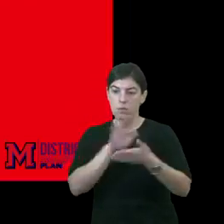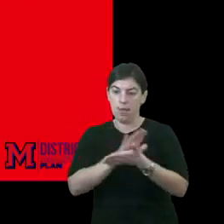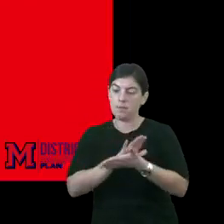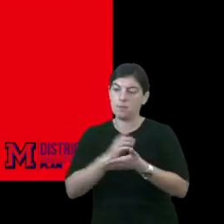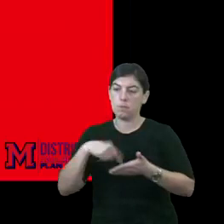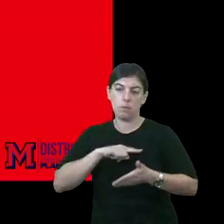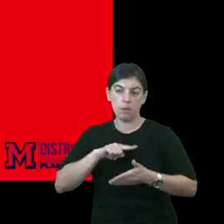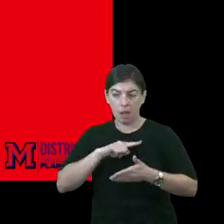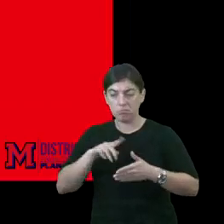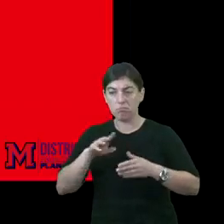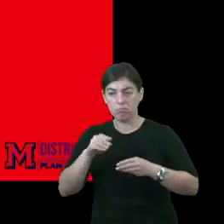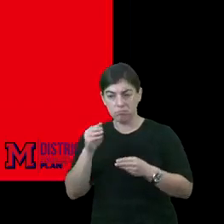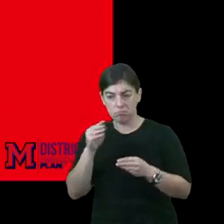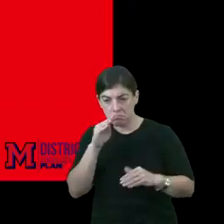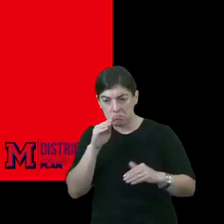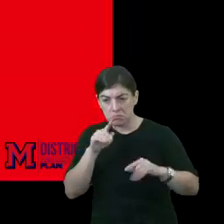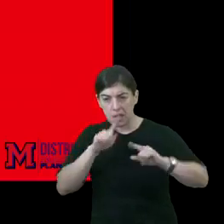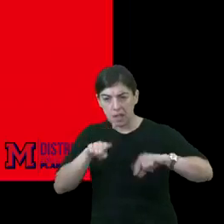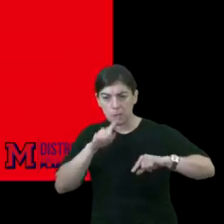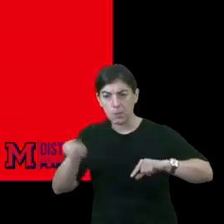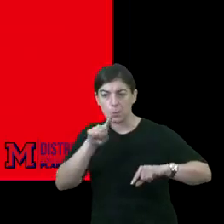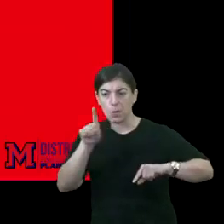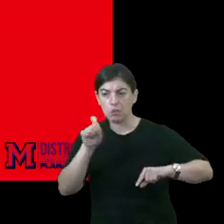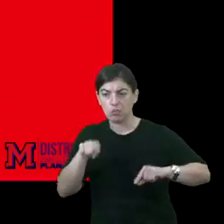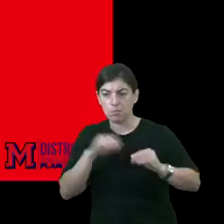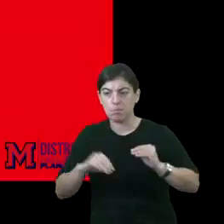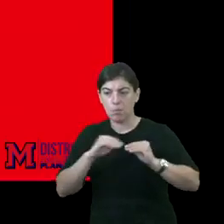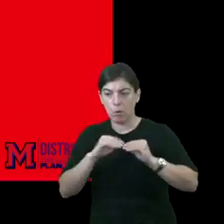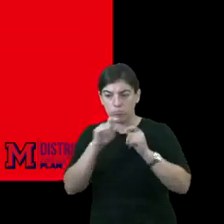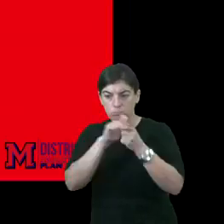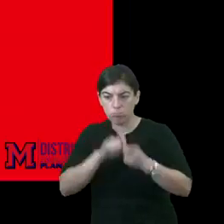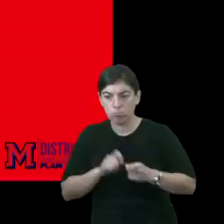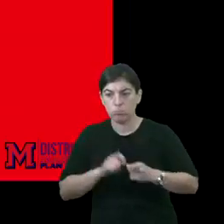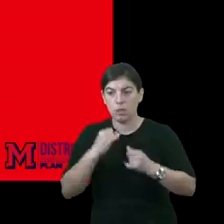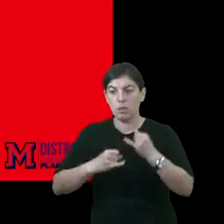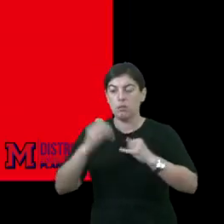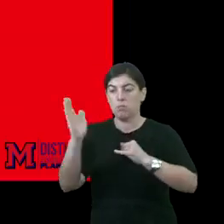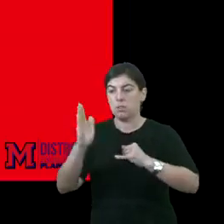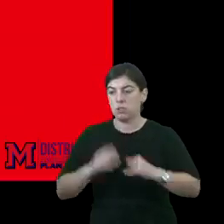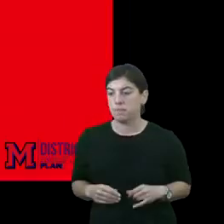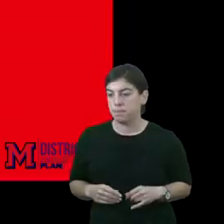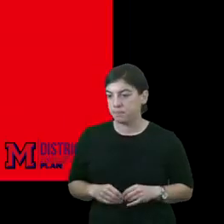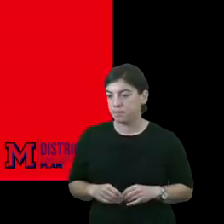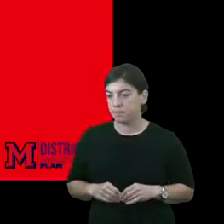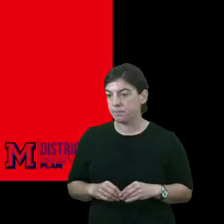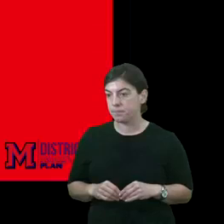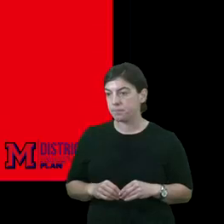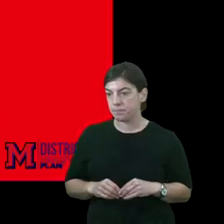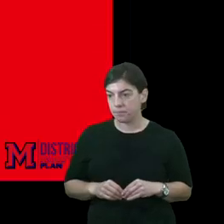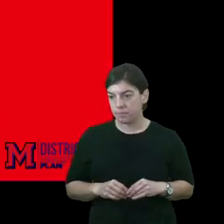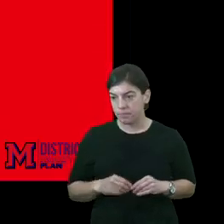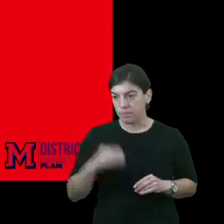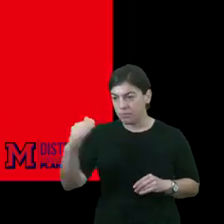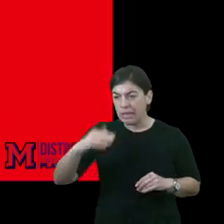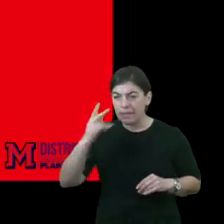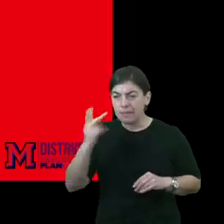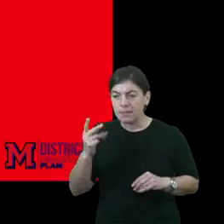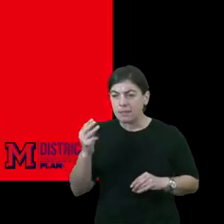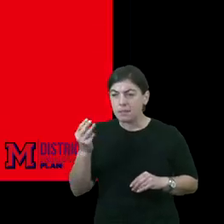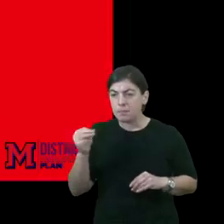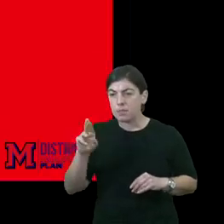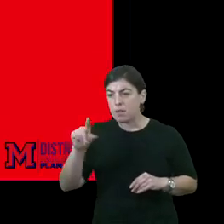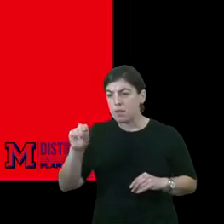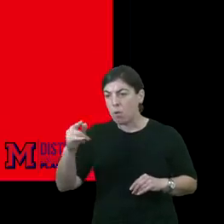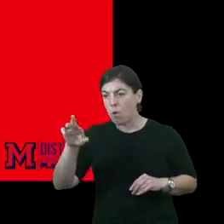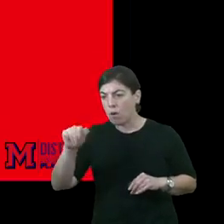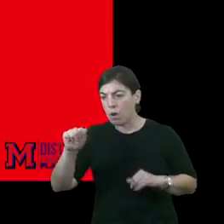add, we can certainly get into those questions. In more detail at the end of the presentation. And Mr. Longwood